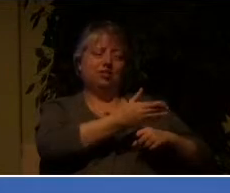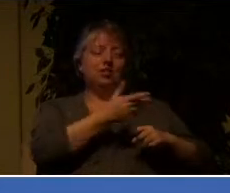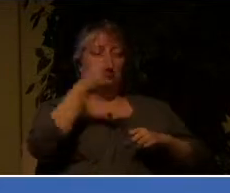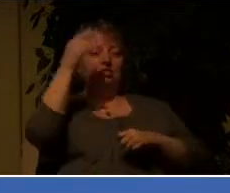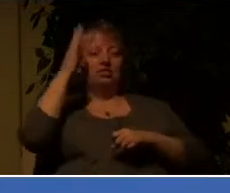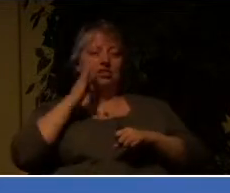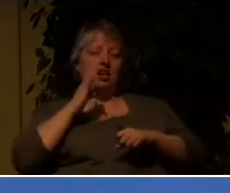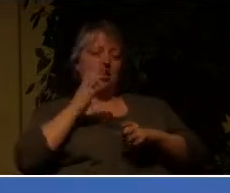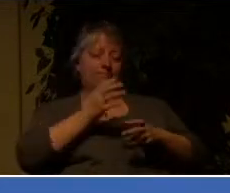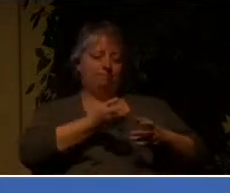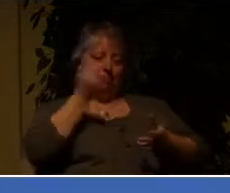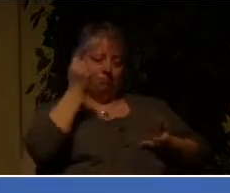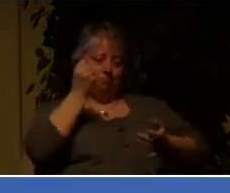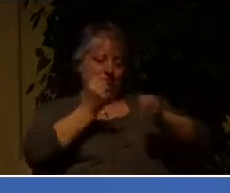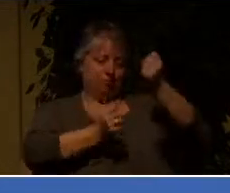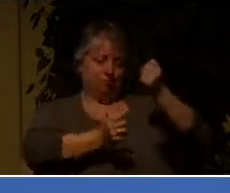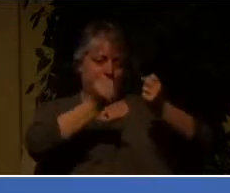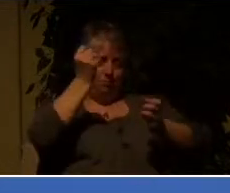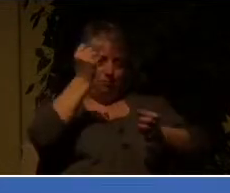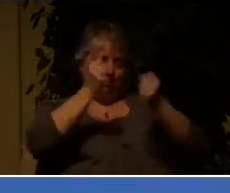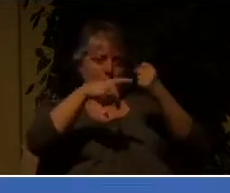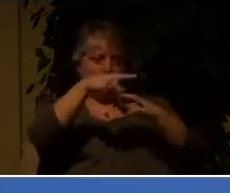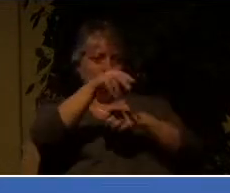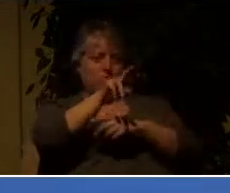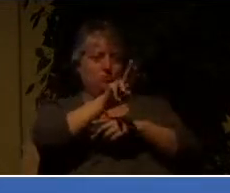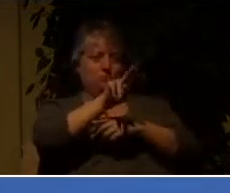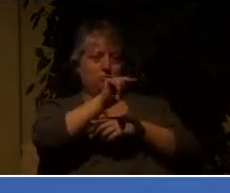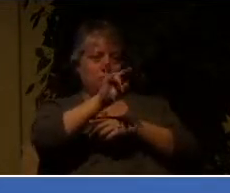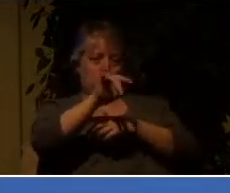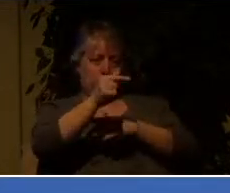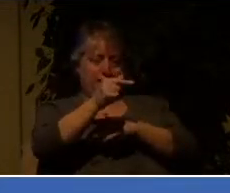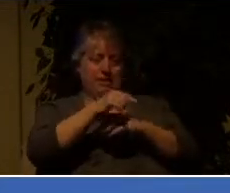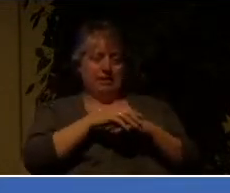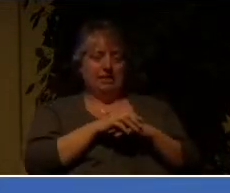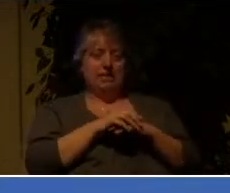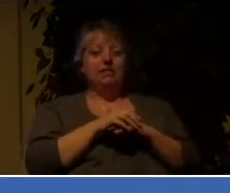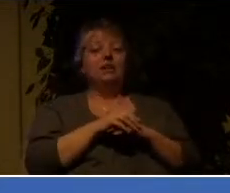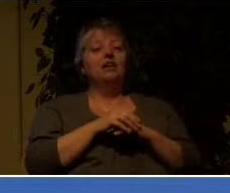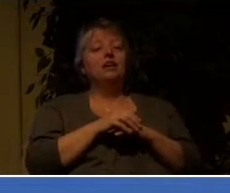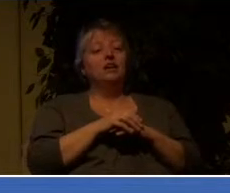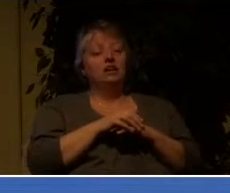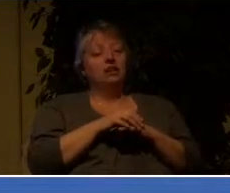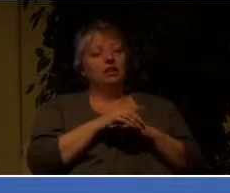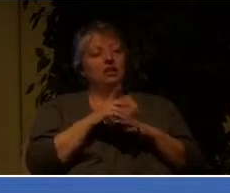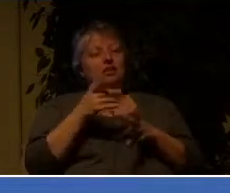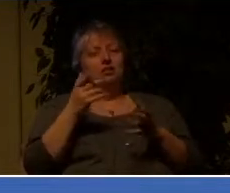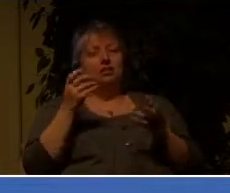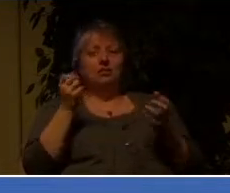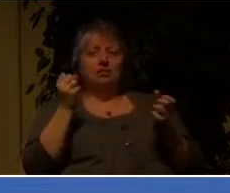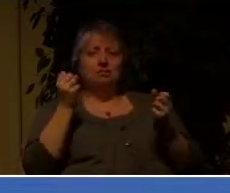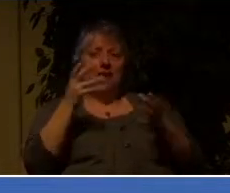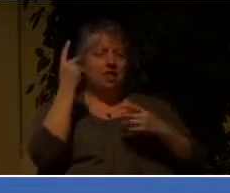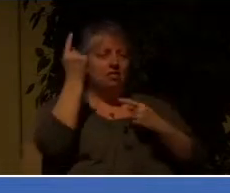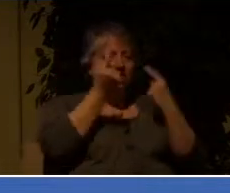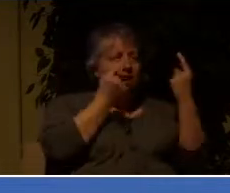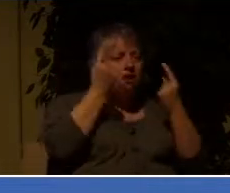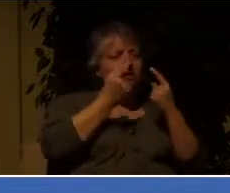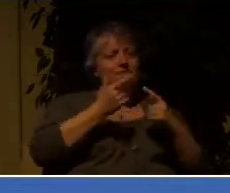has laid bare thoughts and feelings and things that probably most of us didn't even know that we had.